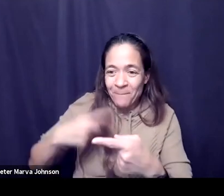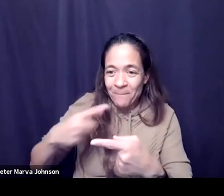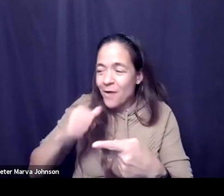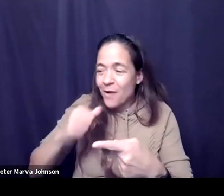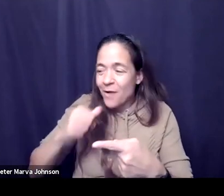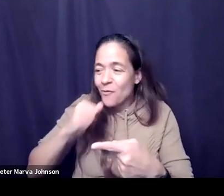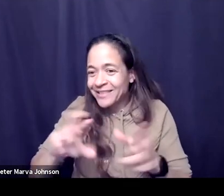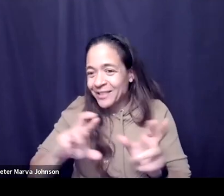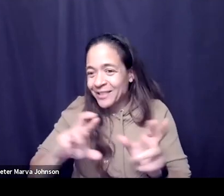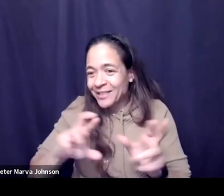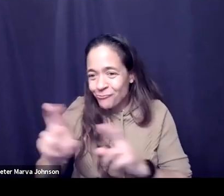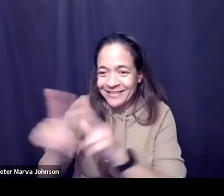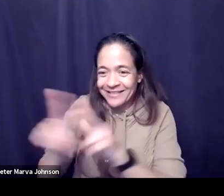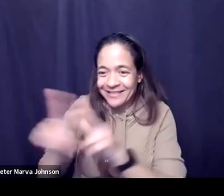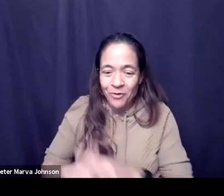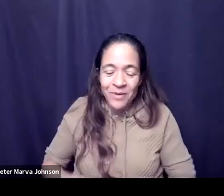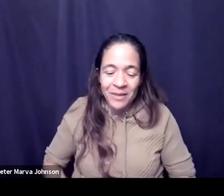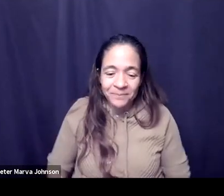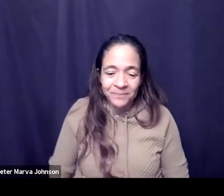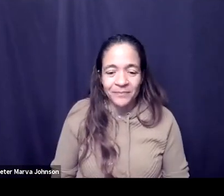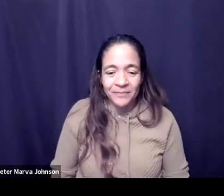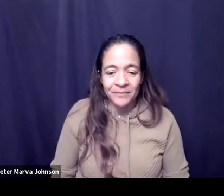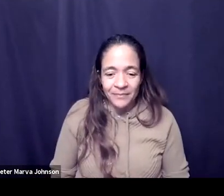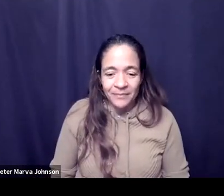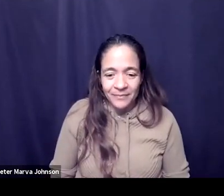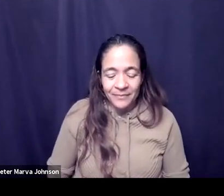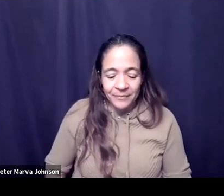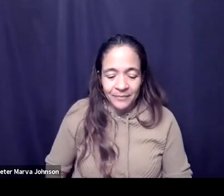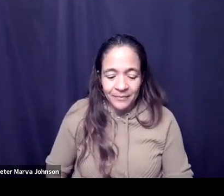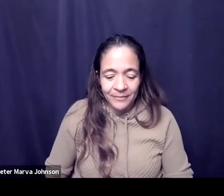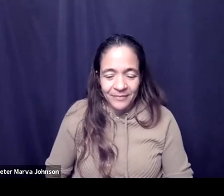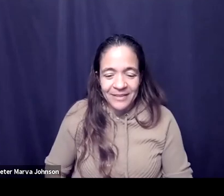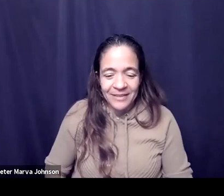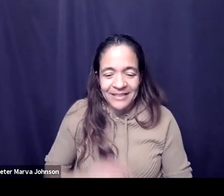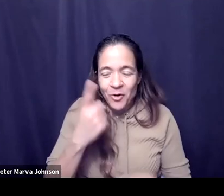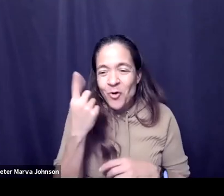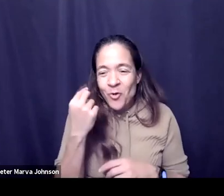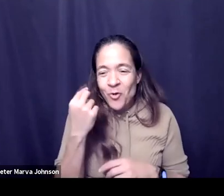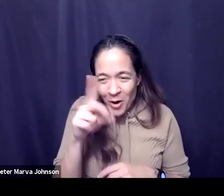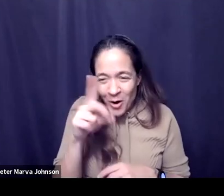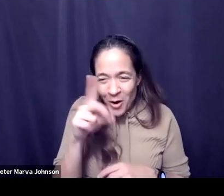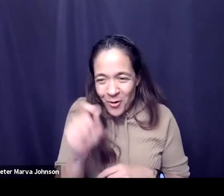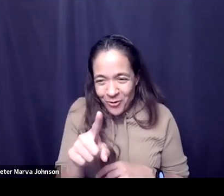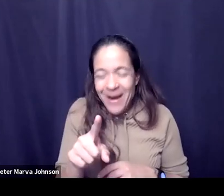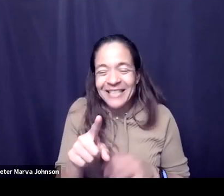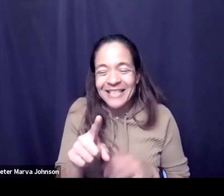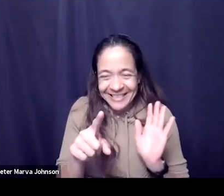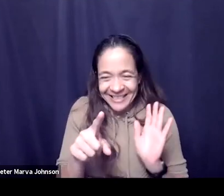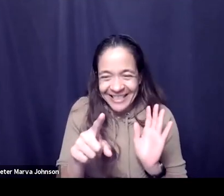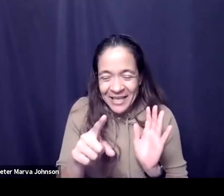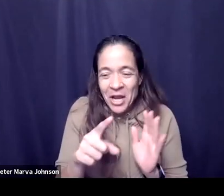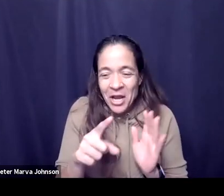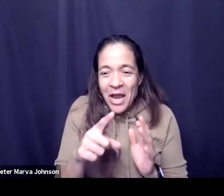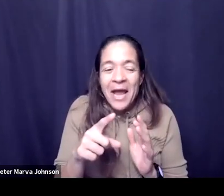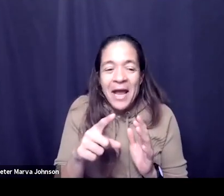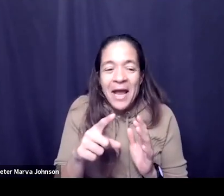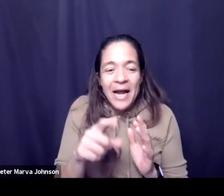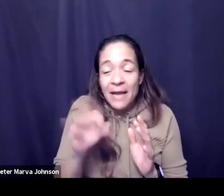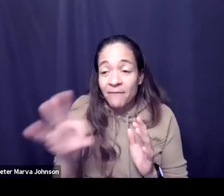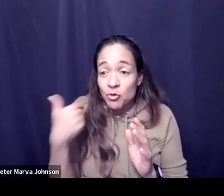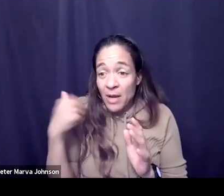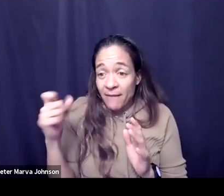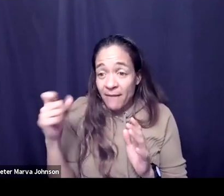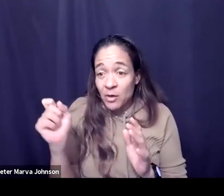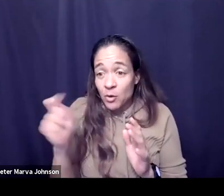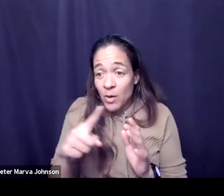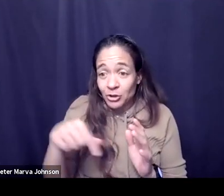and it's almost a nice way to leave it we're going to take one more question and gang if you have a question in the q a box feel free otherwise i'm going